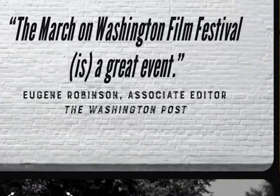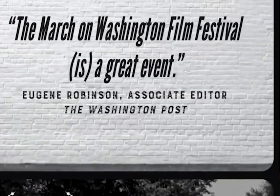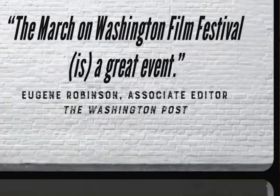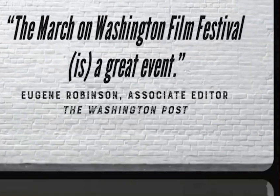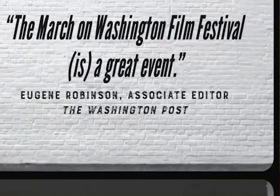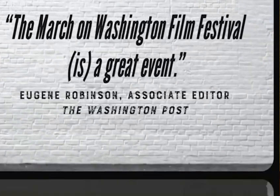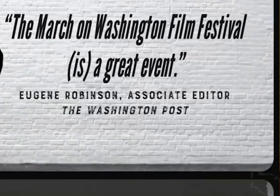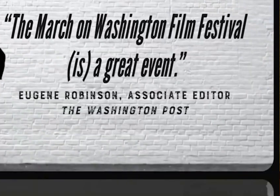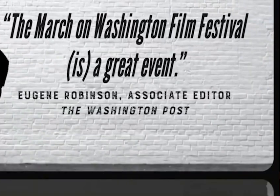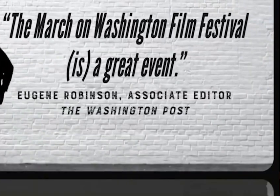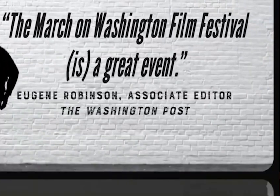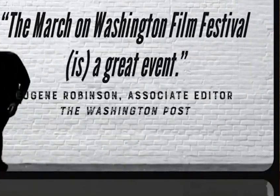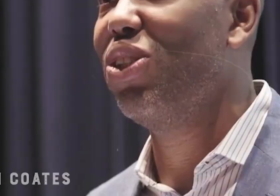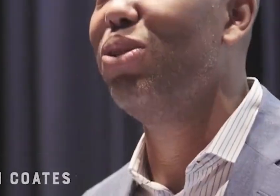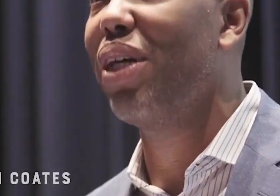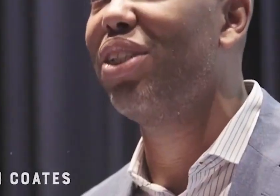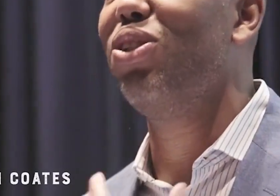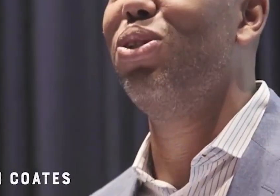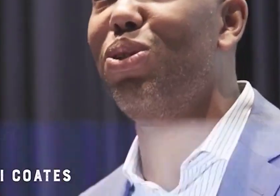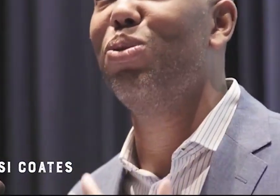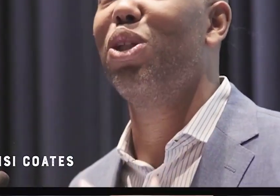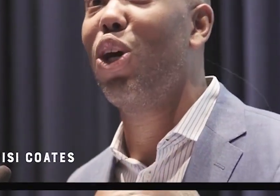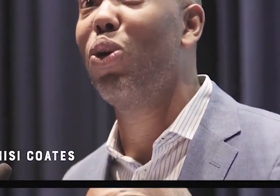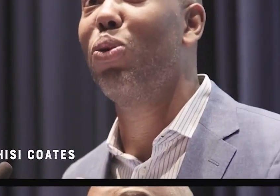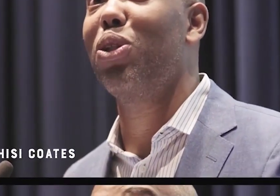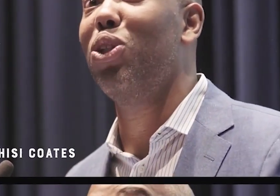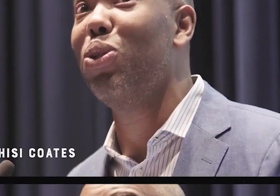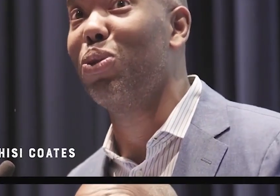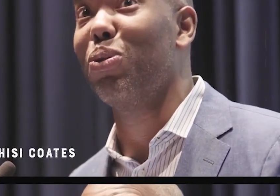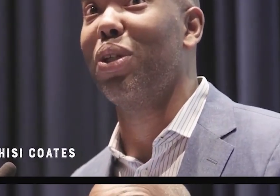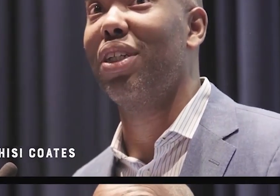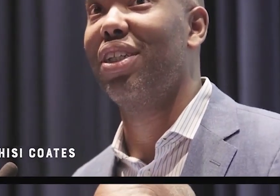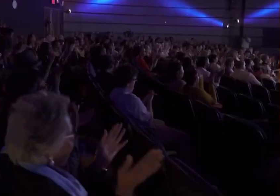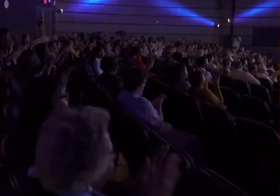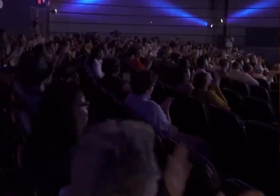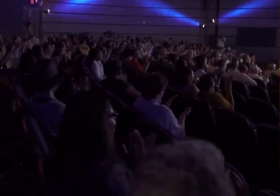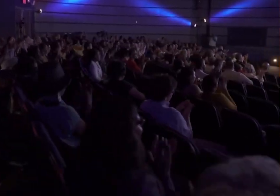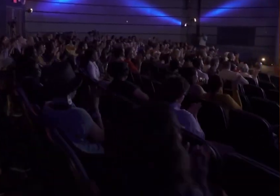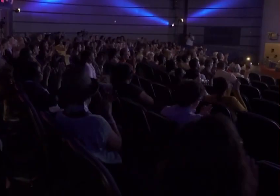But then there's you, right? And there's you as you know you.